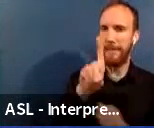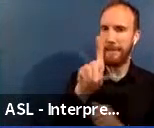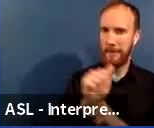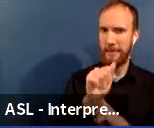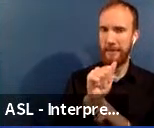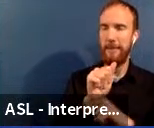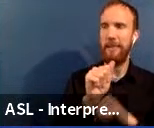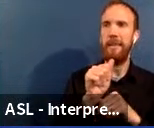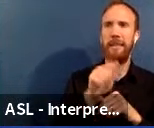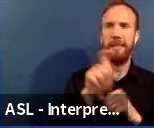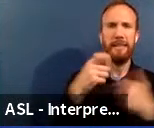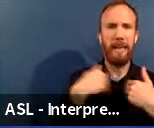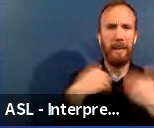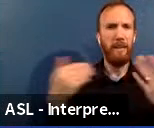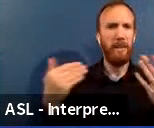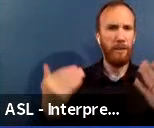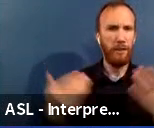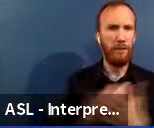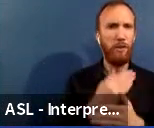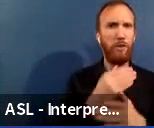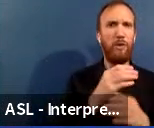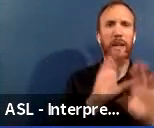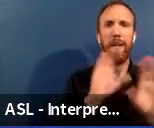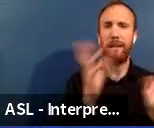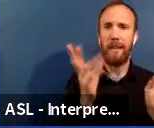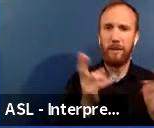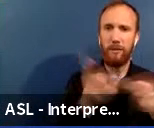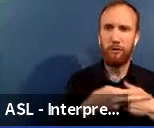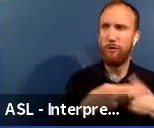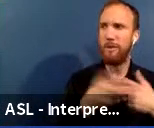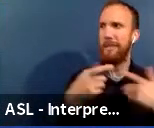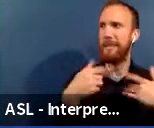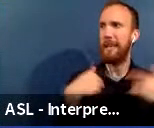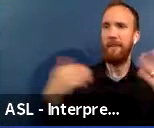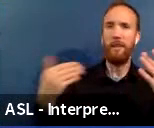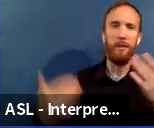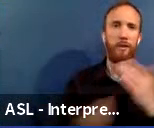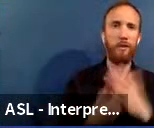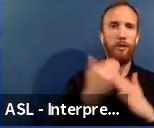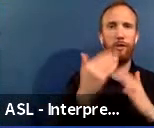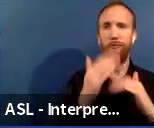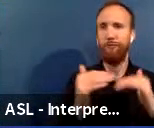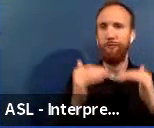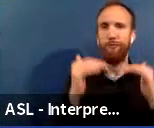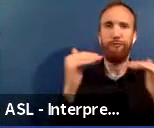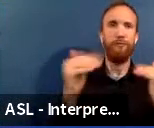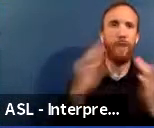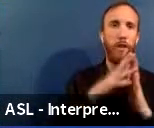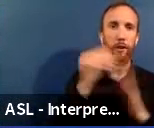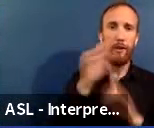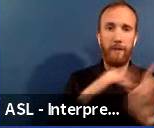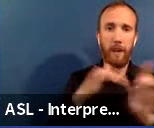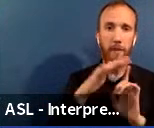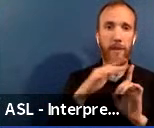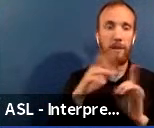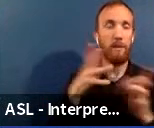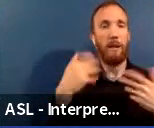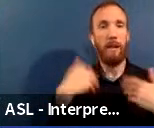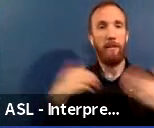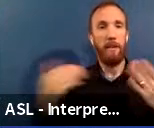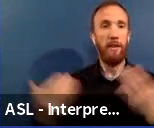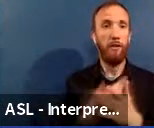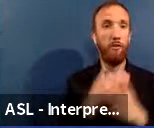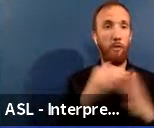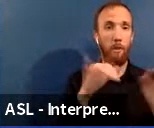modernized classrooms to provide a 21st century learning environment, site improvements such as new playgrounds and turf fields, and